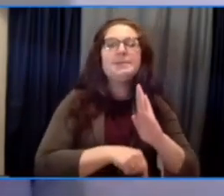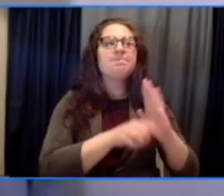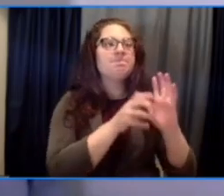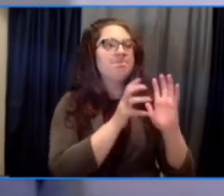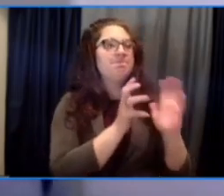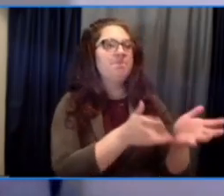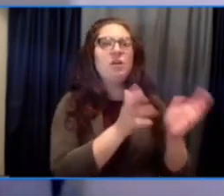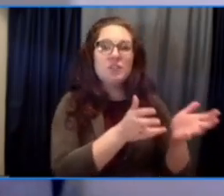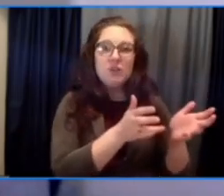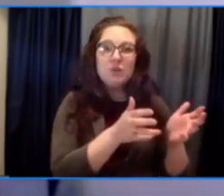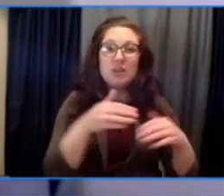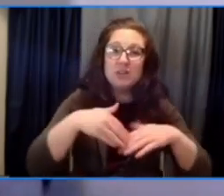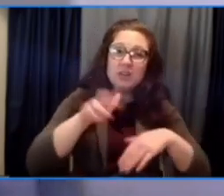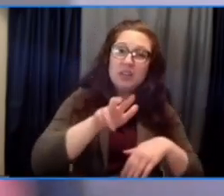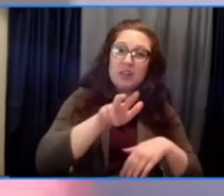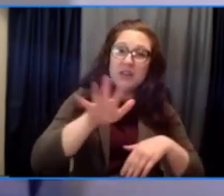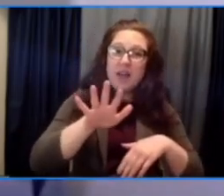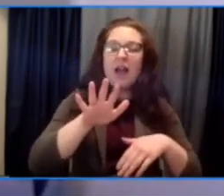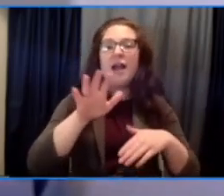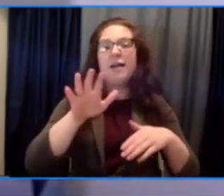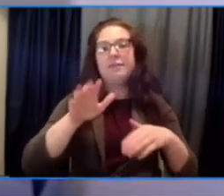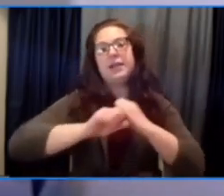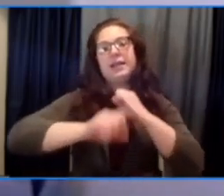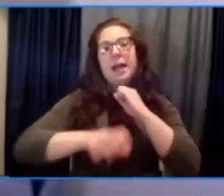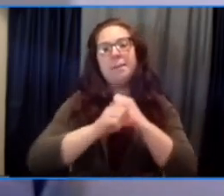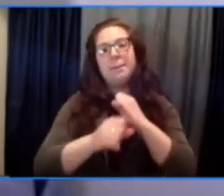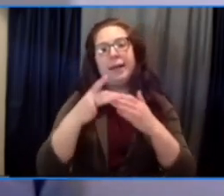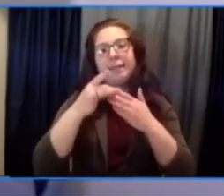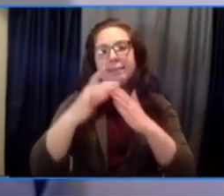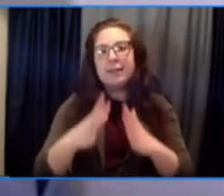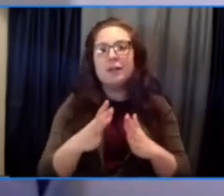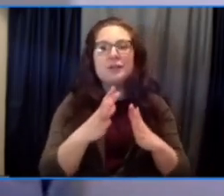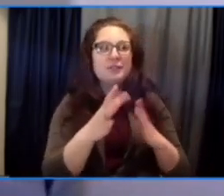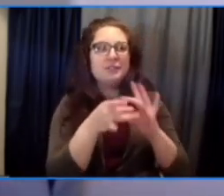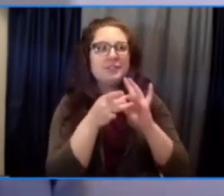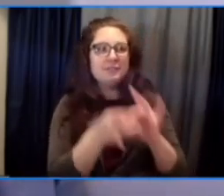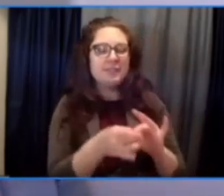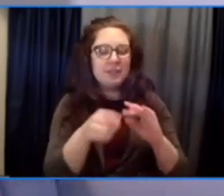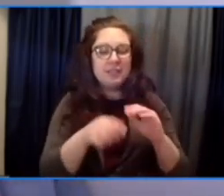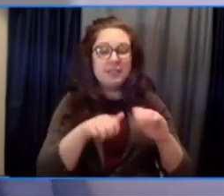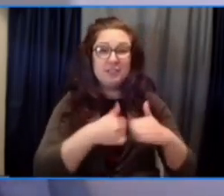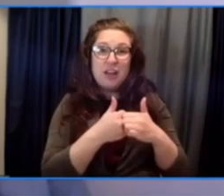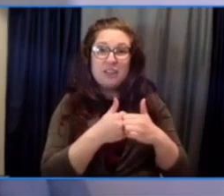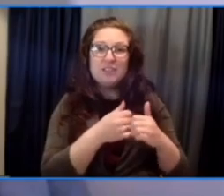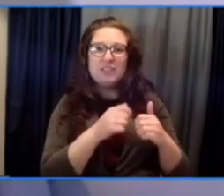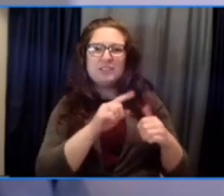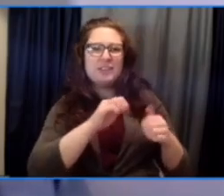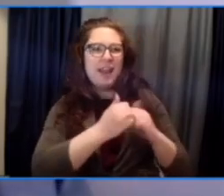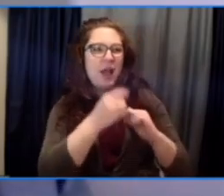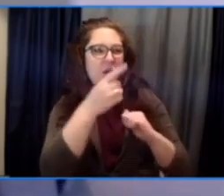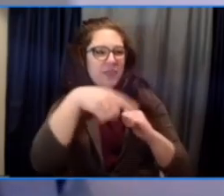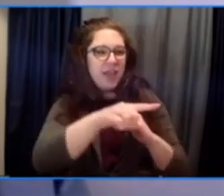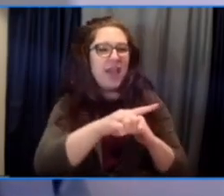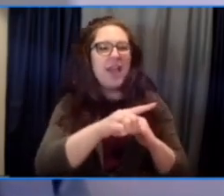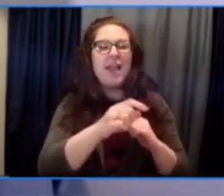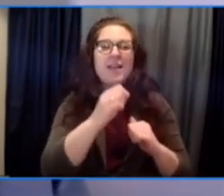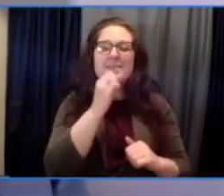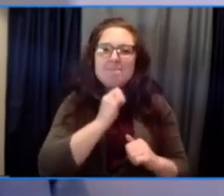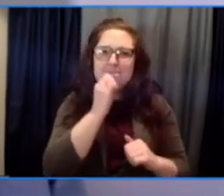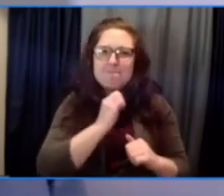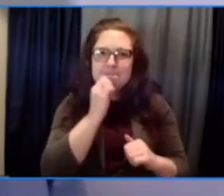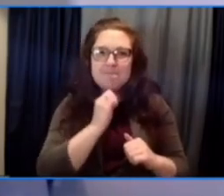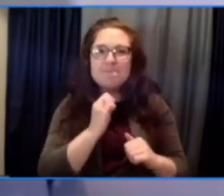leaders about these challenges and the ways they had to pull through. And I gotta say, the thing